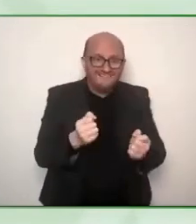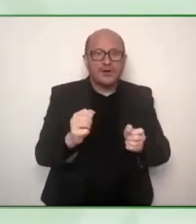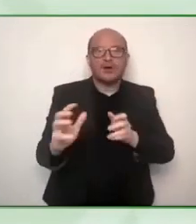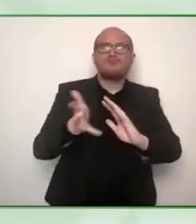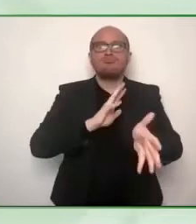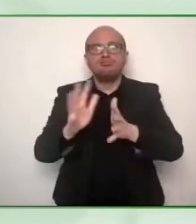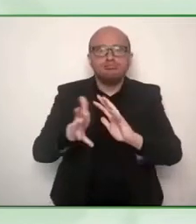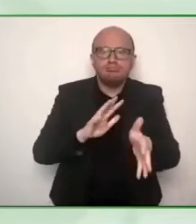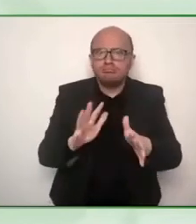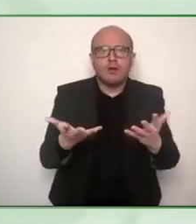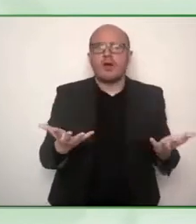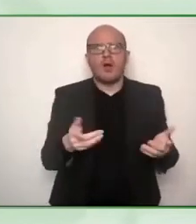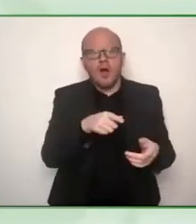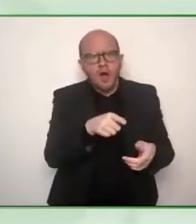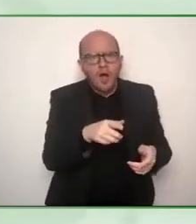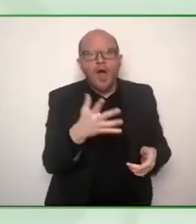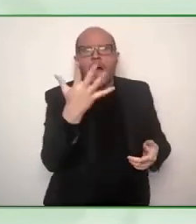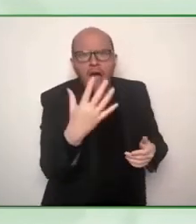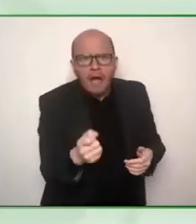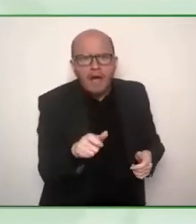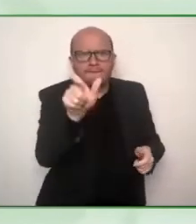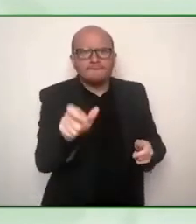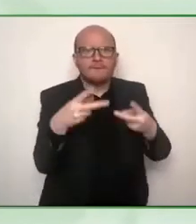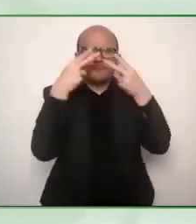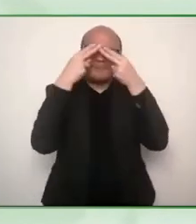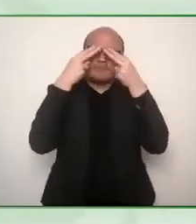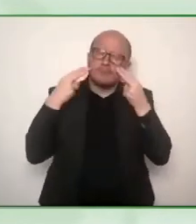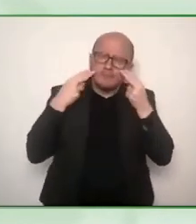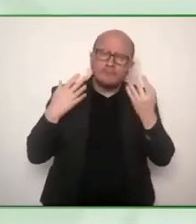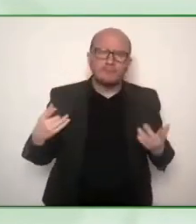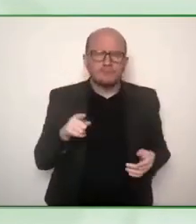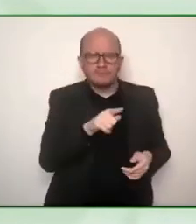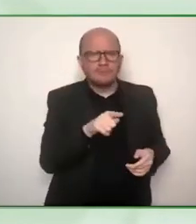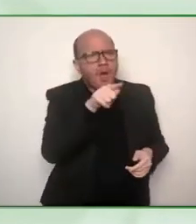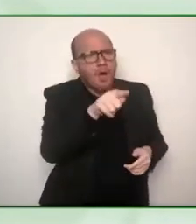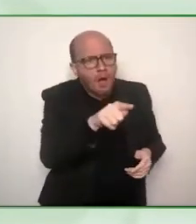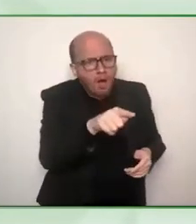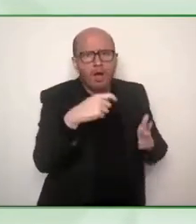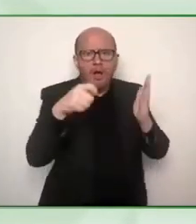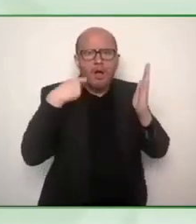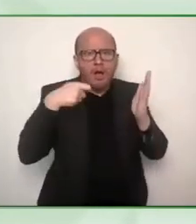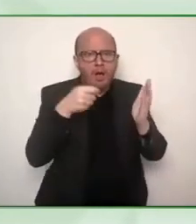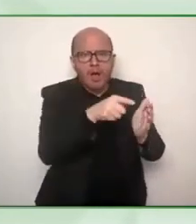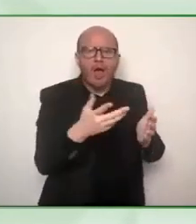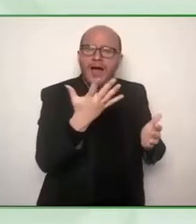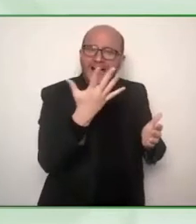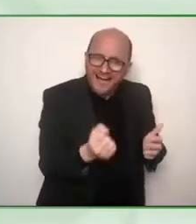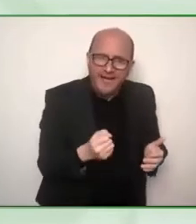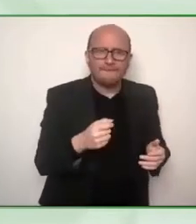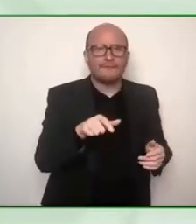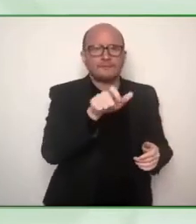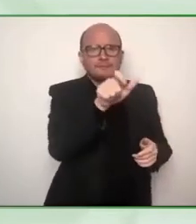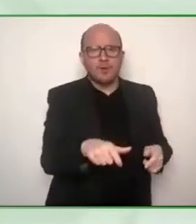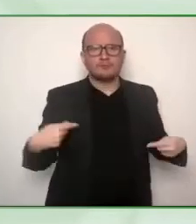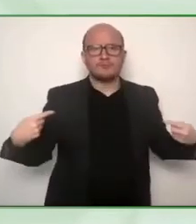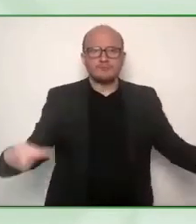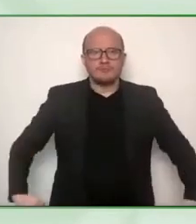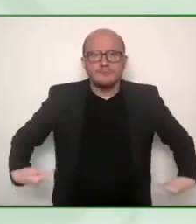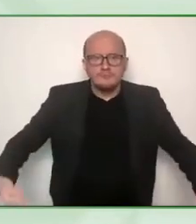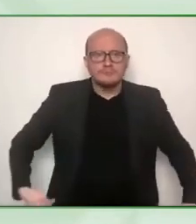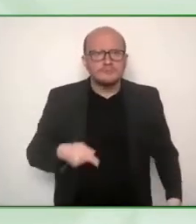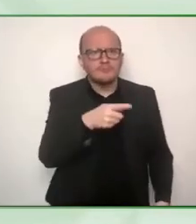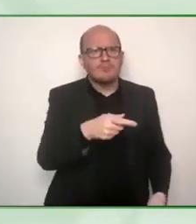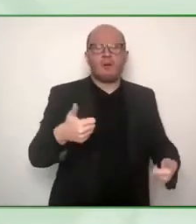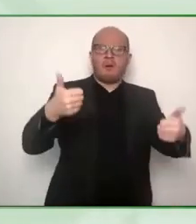yes the in-person work environment is important but even the on-screen work environment can be very important and